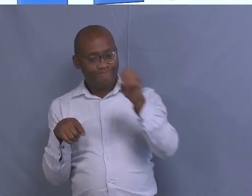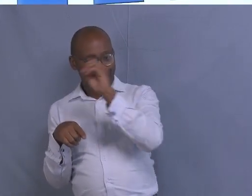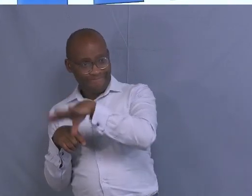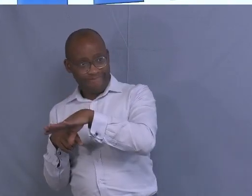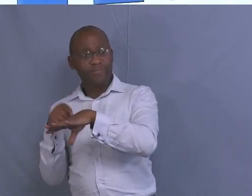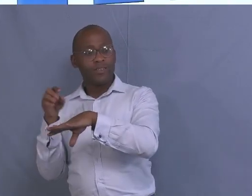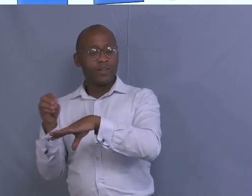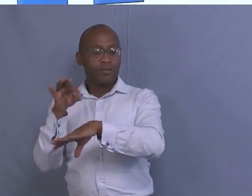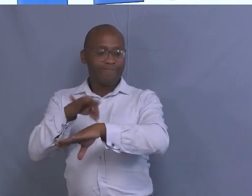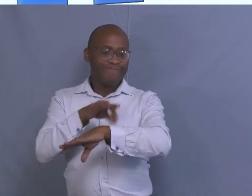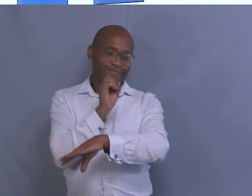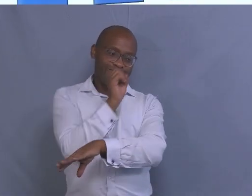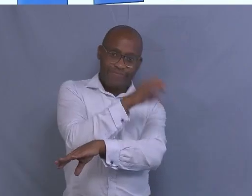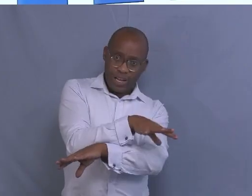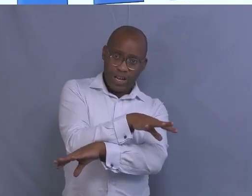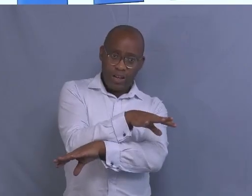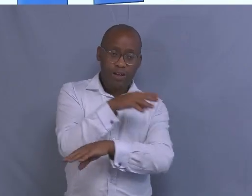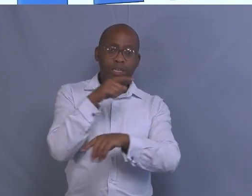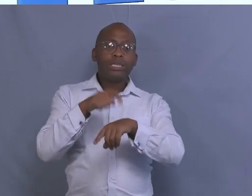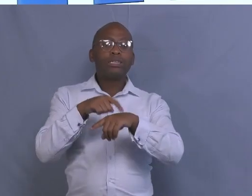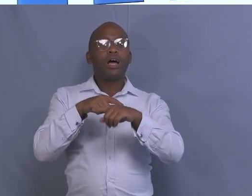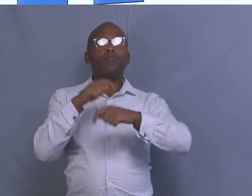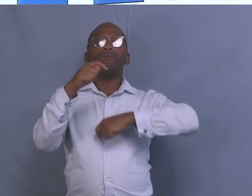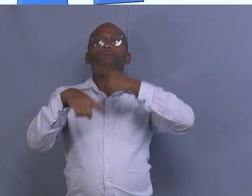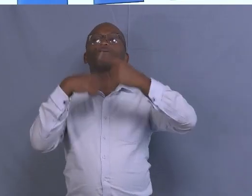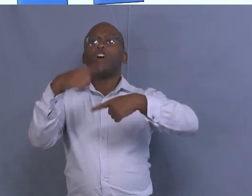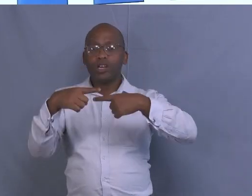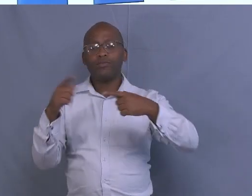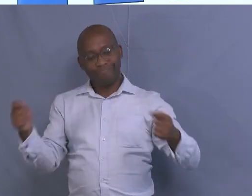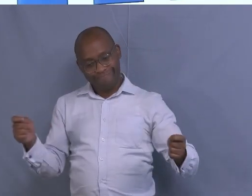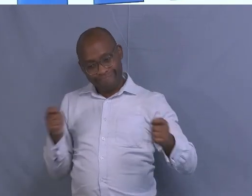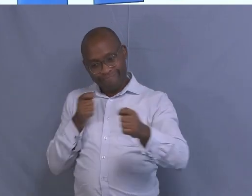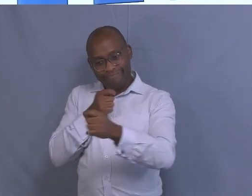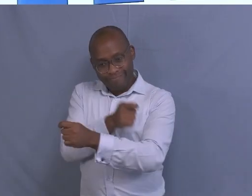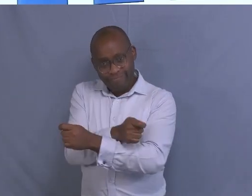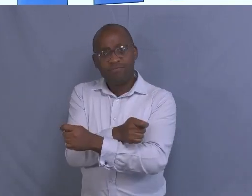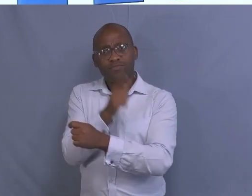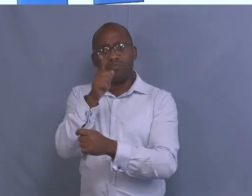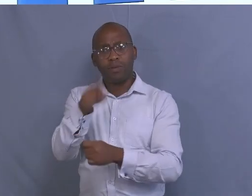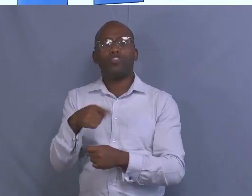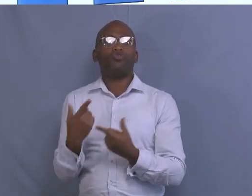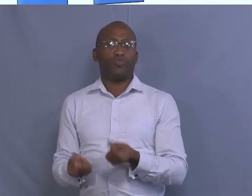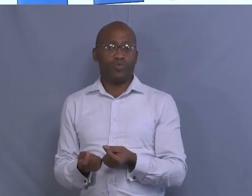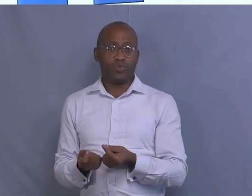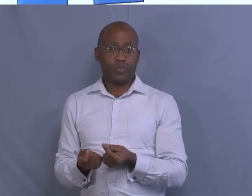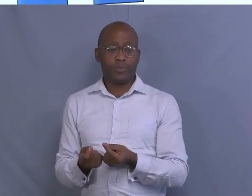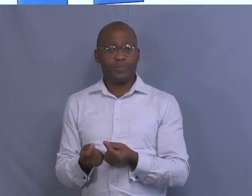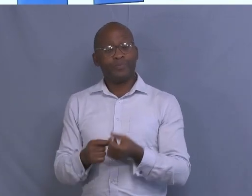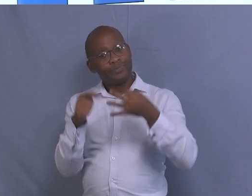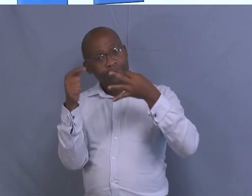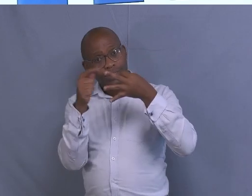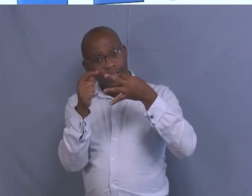used for crawl. Then you find that the soil has recovered. Then number three, it helps